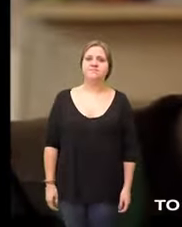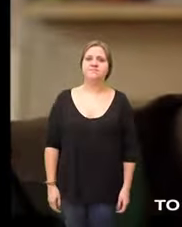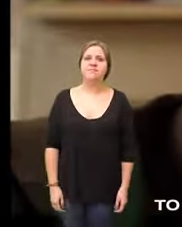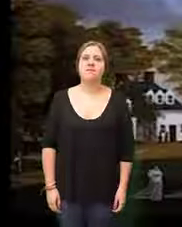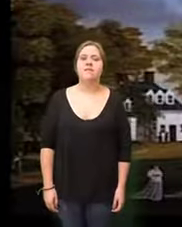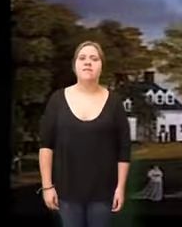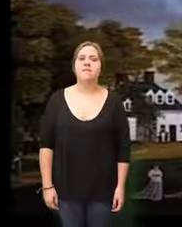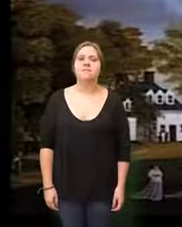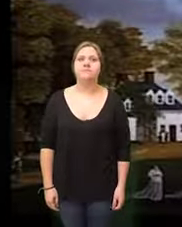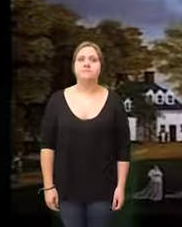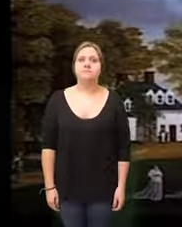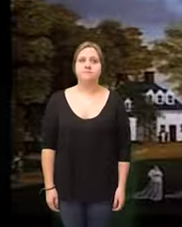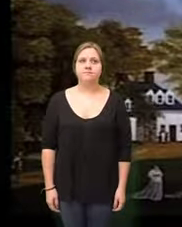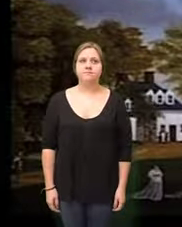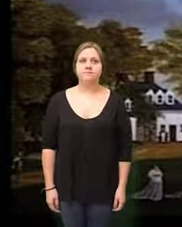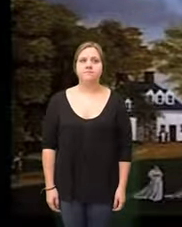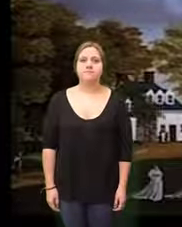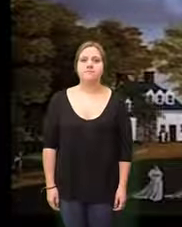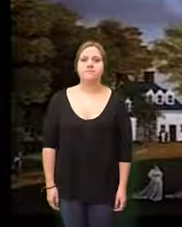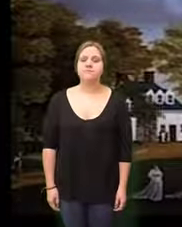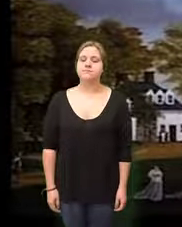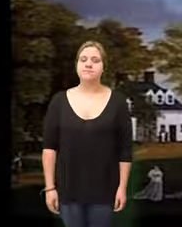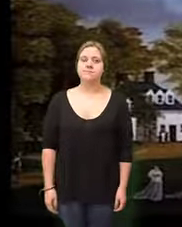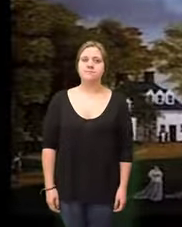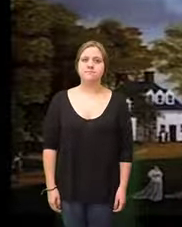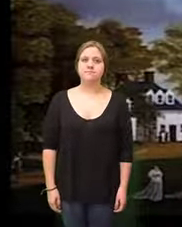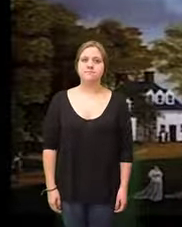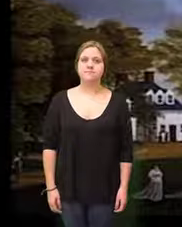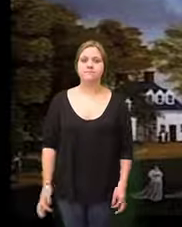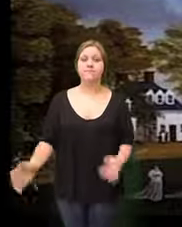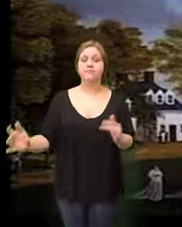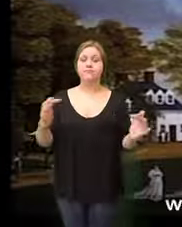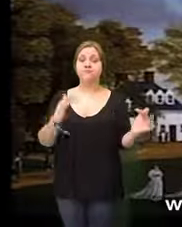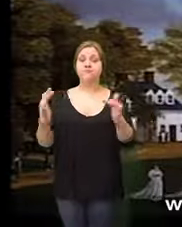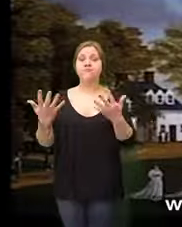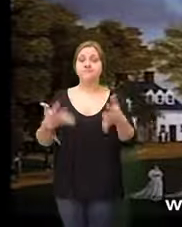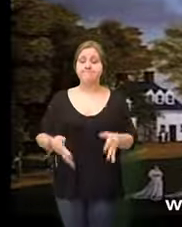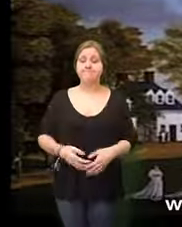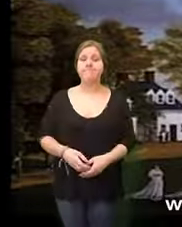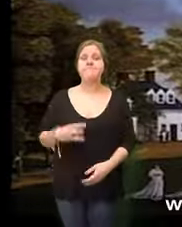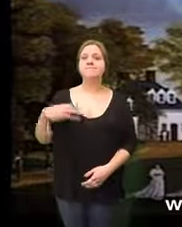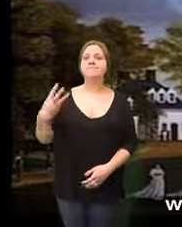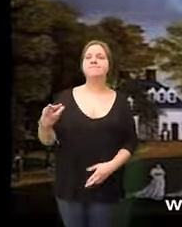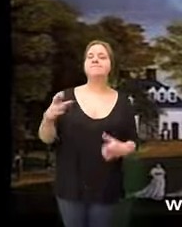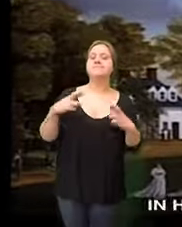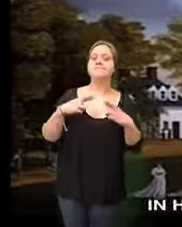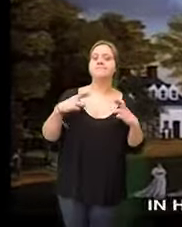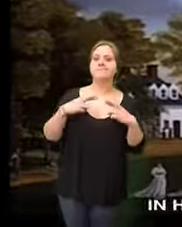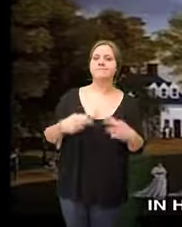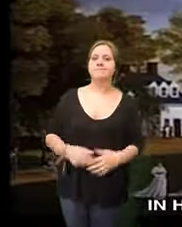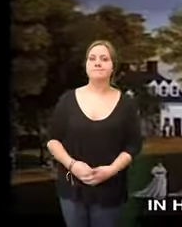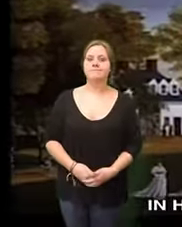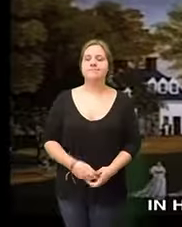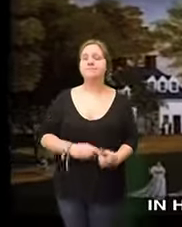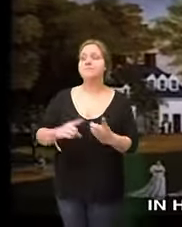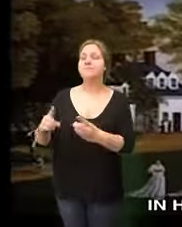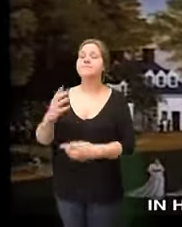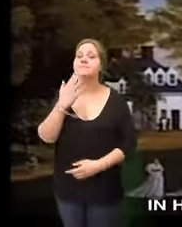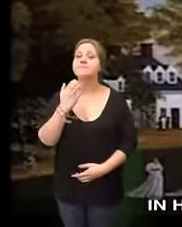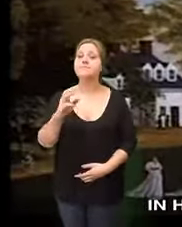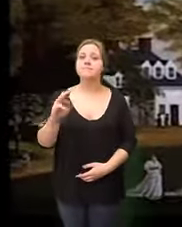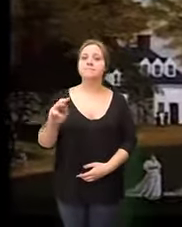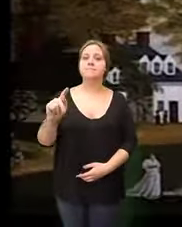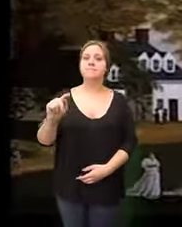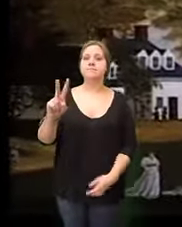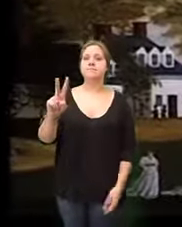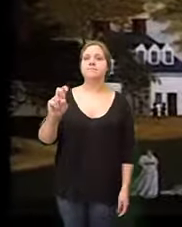after the war Washington settles down in his beloved Mount Vernon